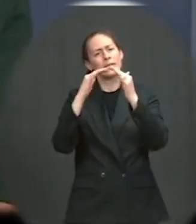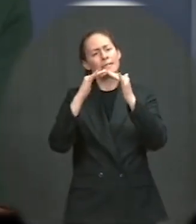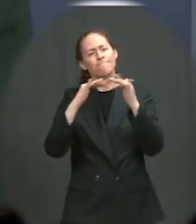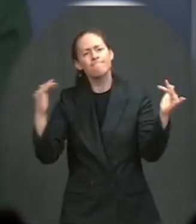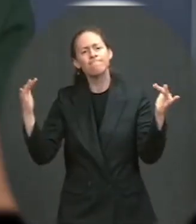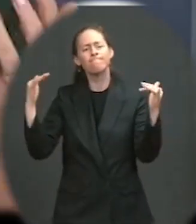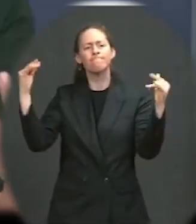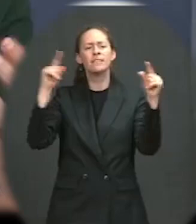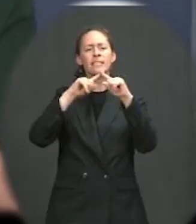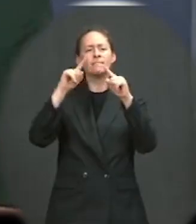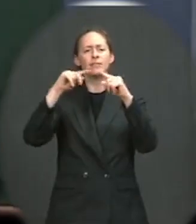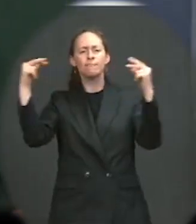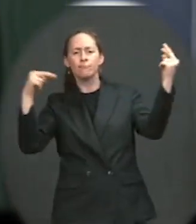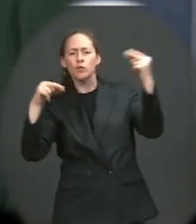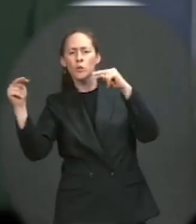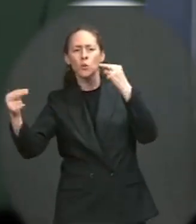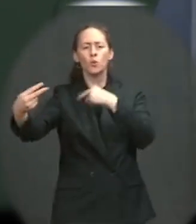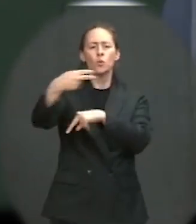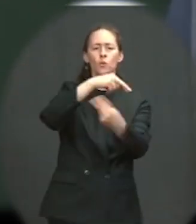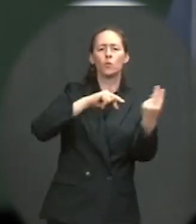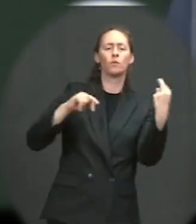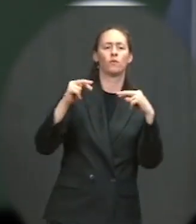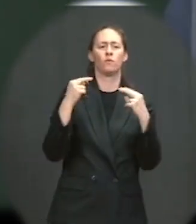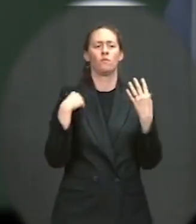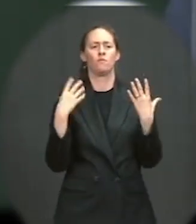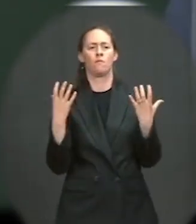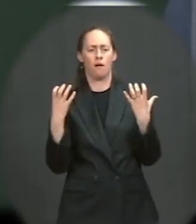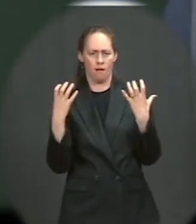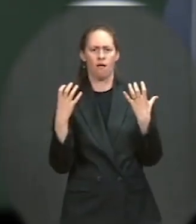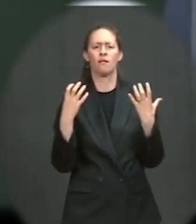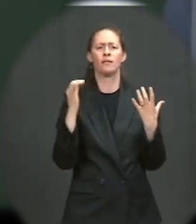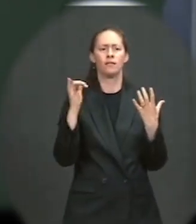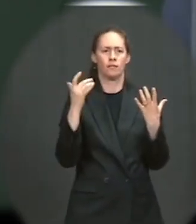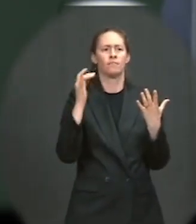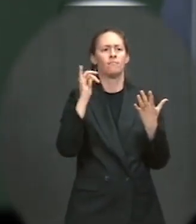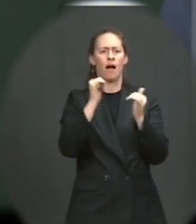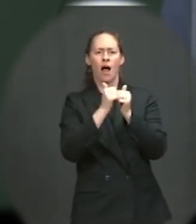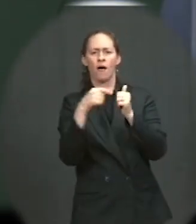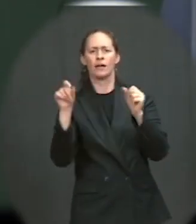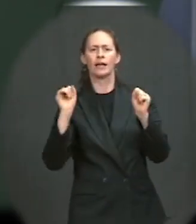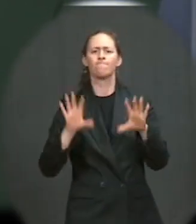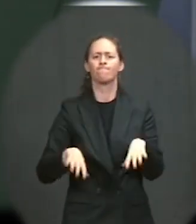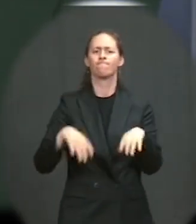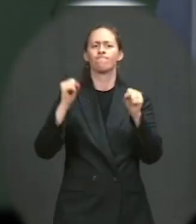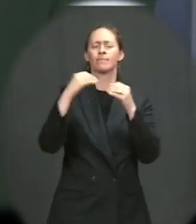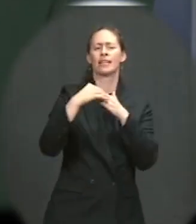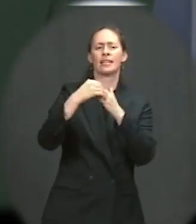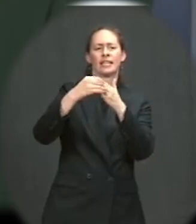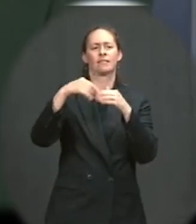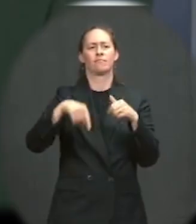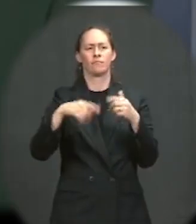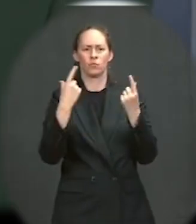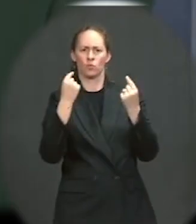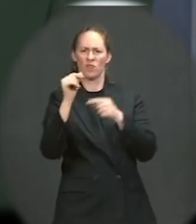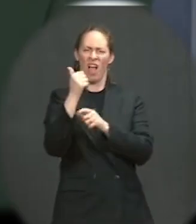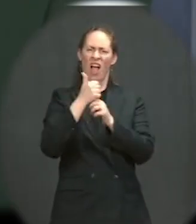across the country who have all played an active and vital role in addressing crime and crime prevention across the country. It's